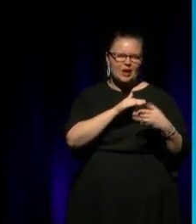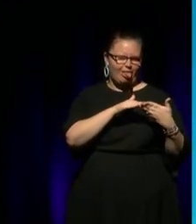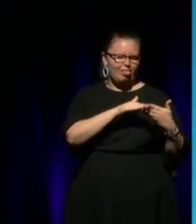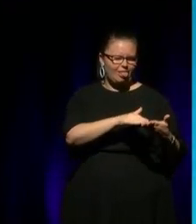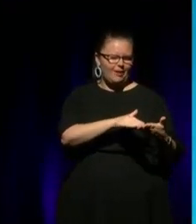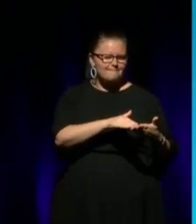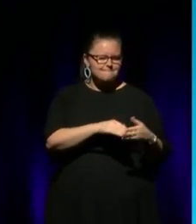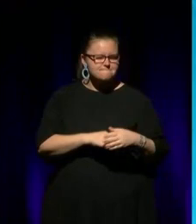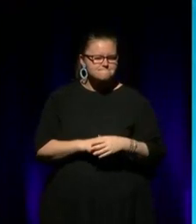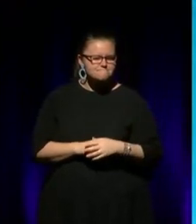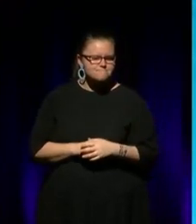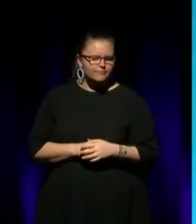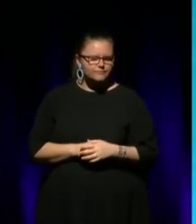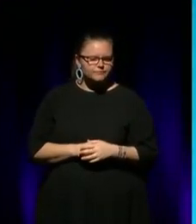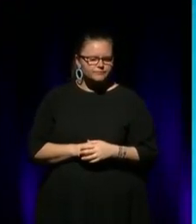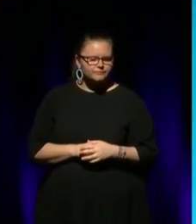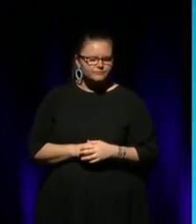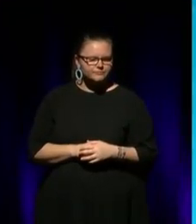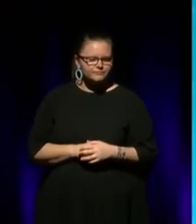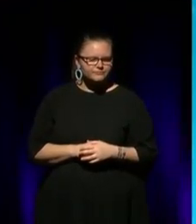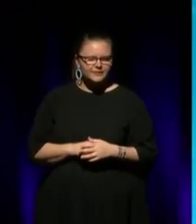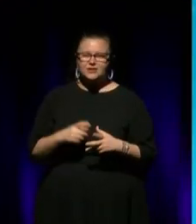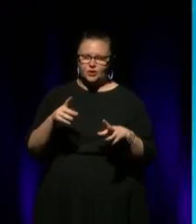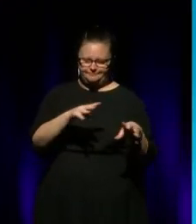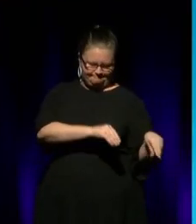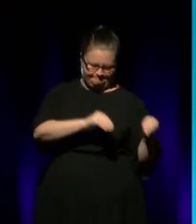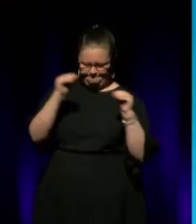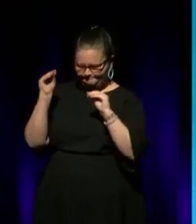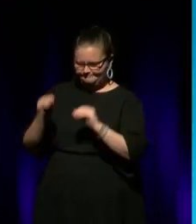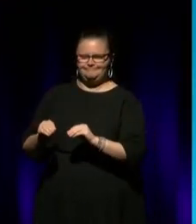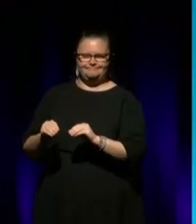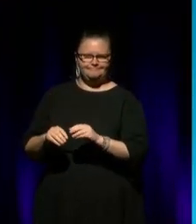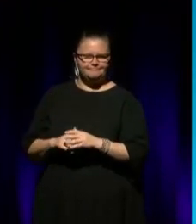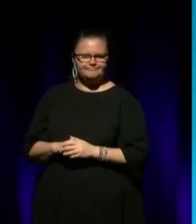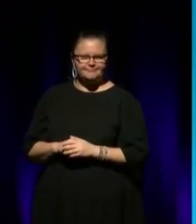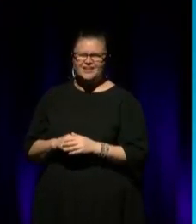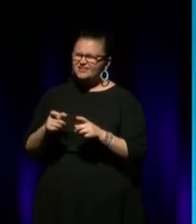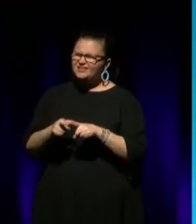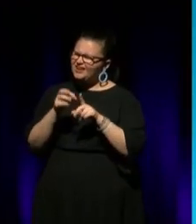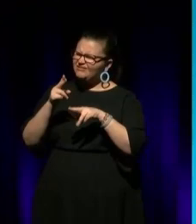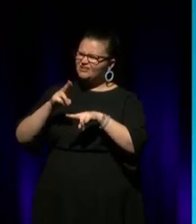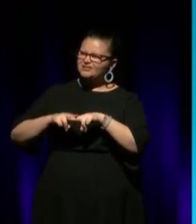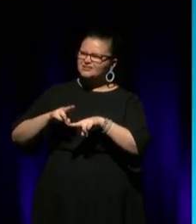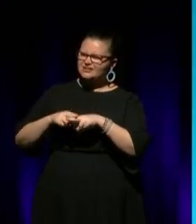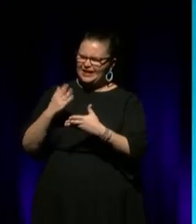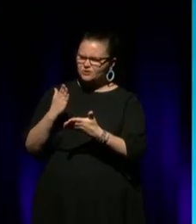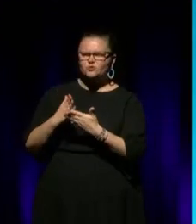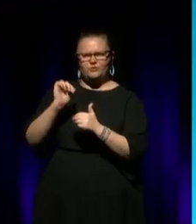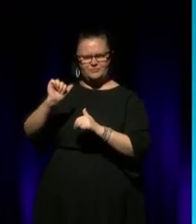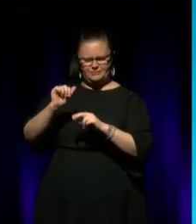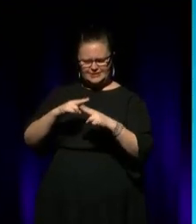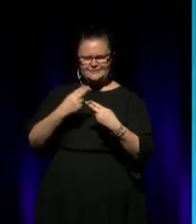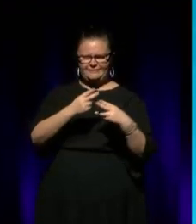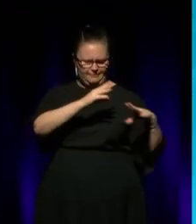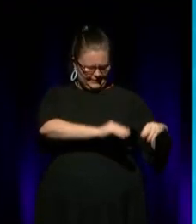medical treatment and she uprooted. And, obviously, know, Dad... It was tough for Dad, too, to uproot from his family